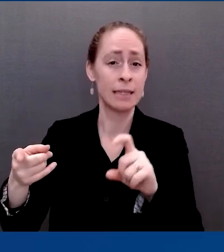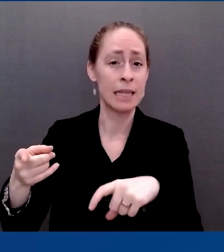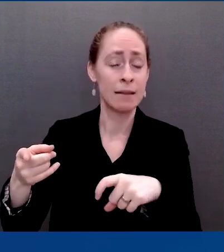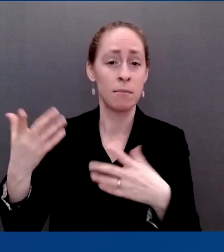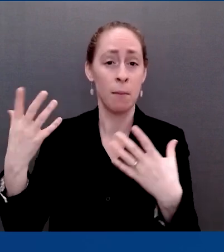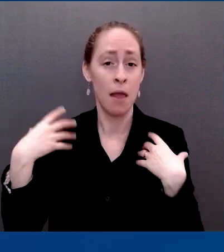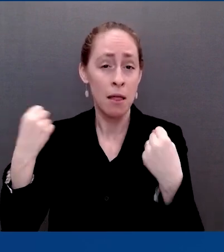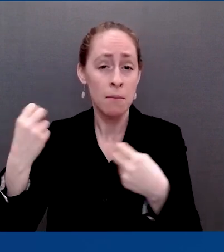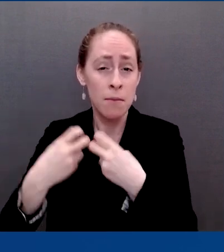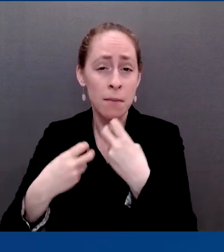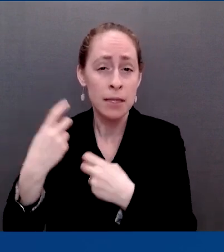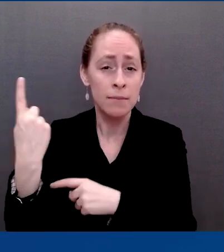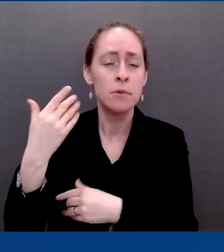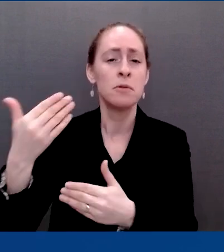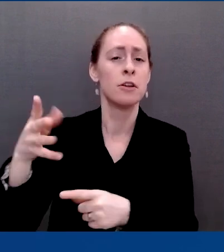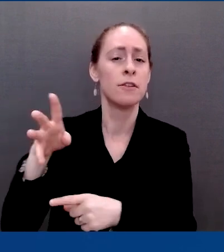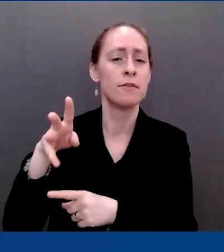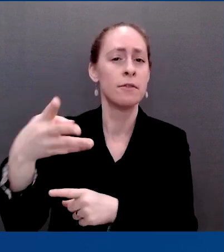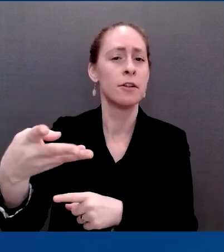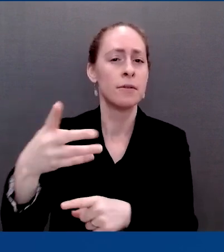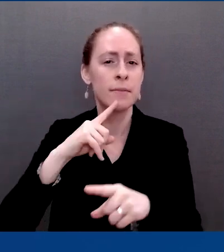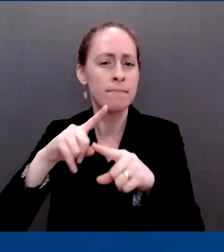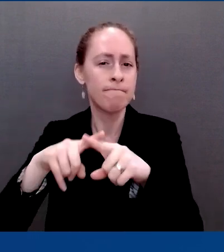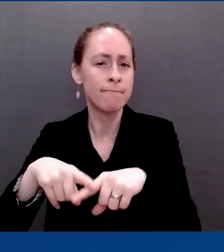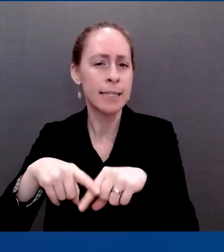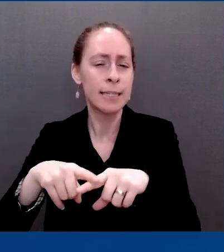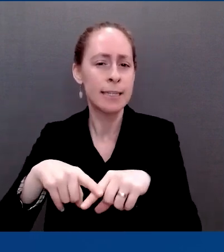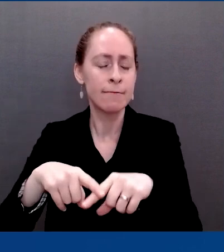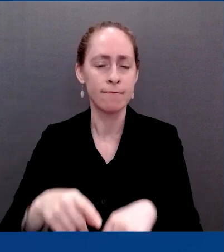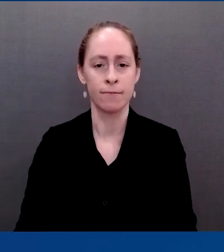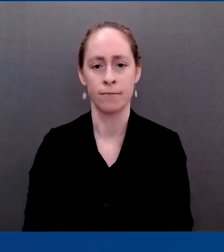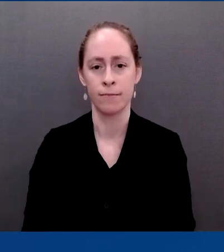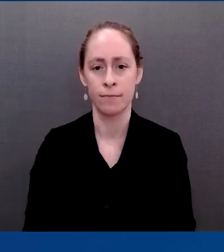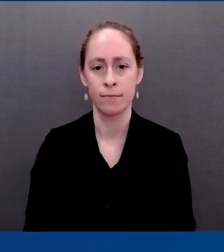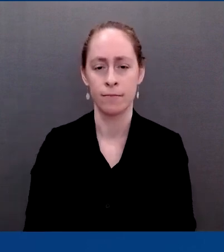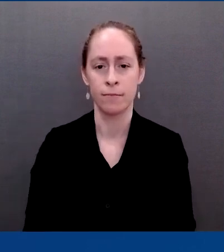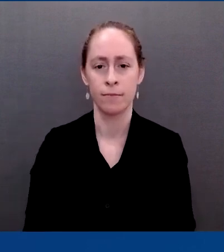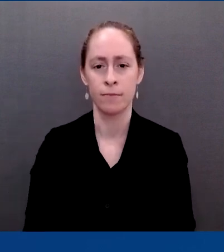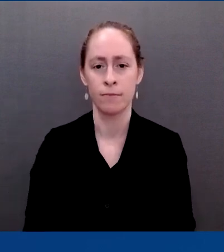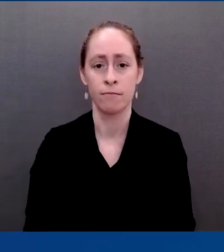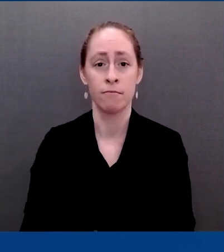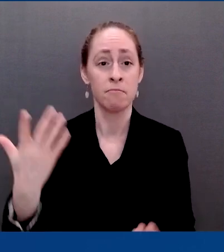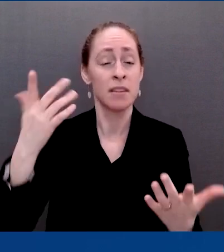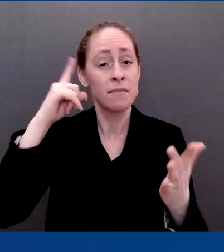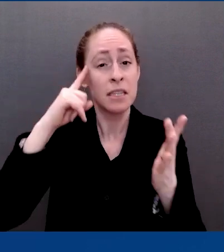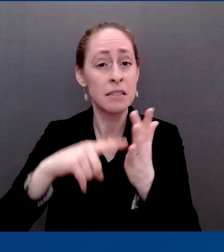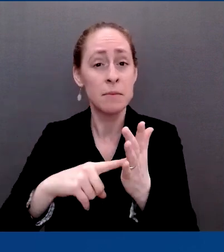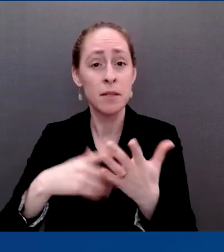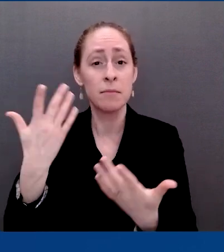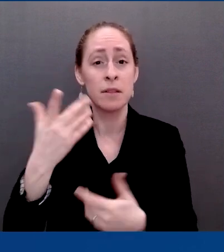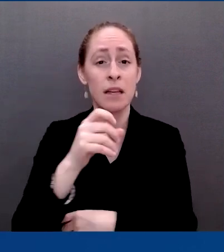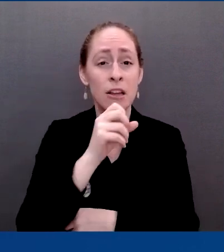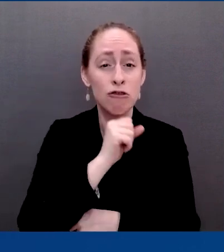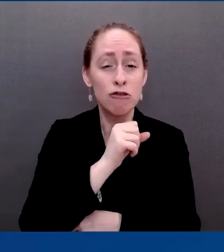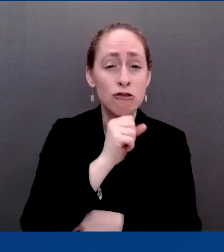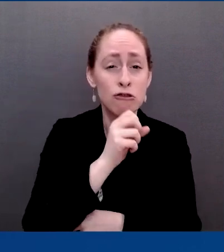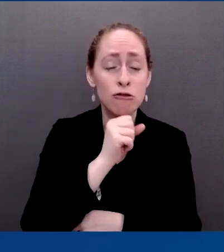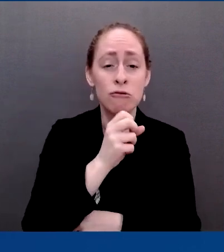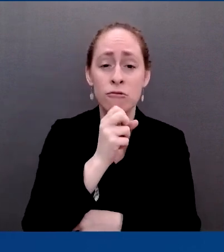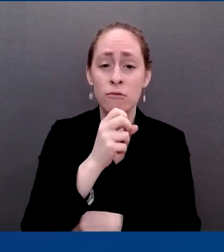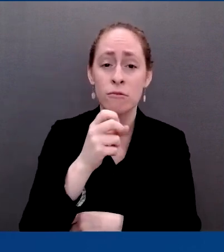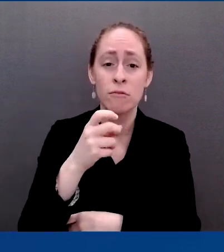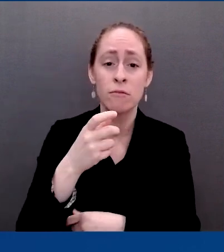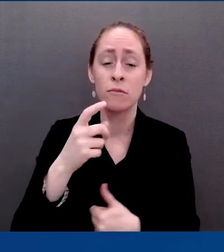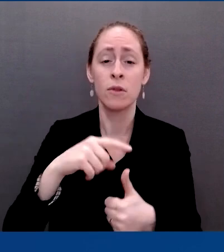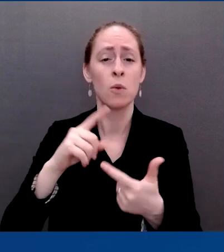that could be based on age as well as underlying conditions. So I don't think you're going to be hearing, if you do, any kind